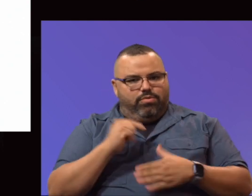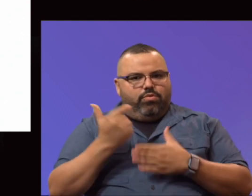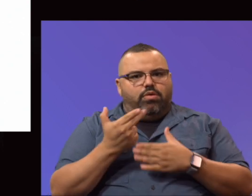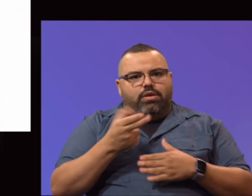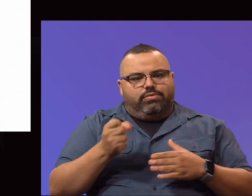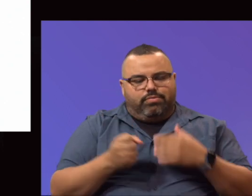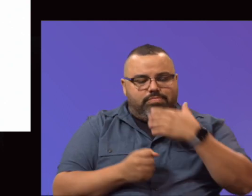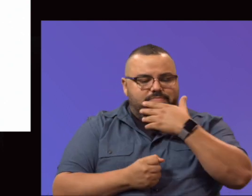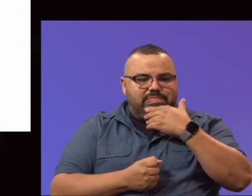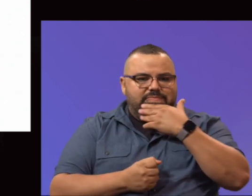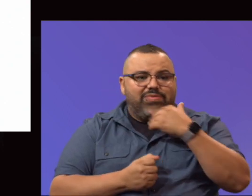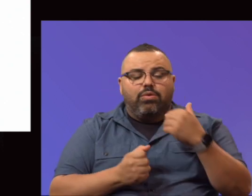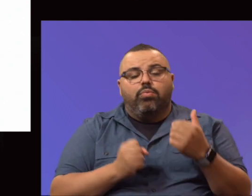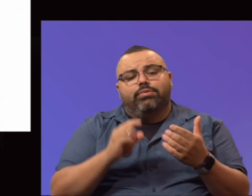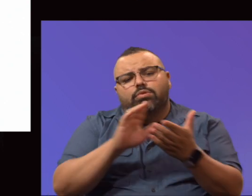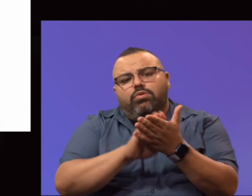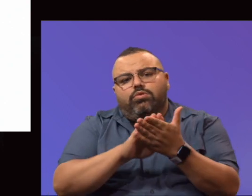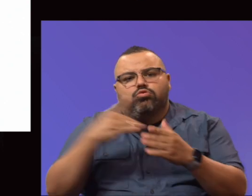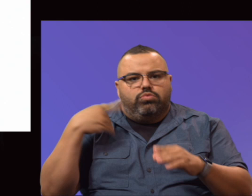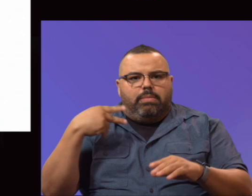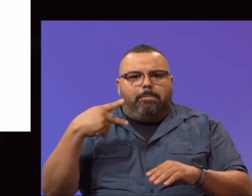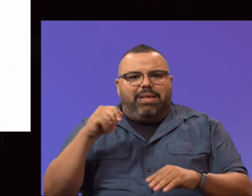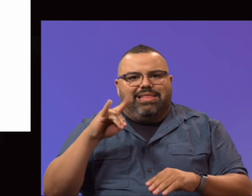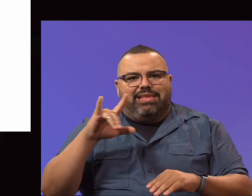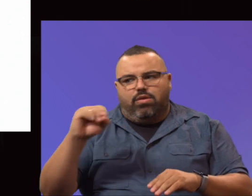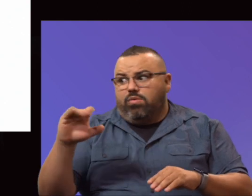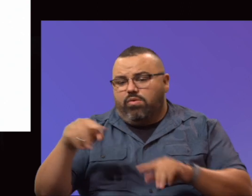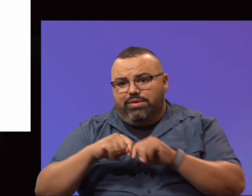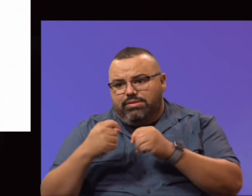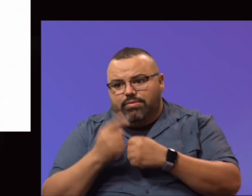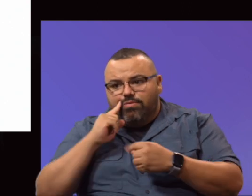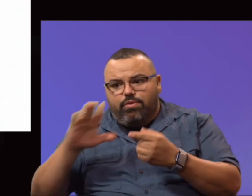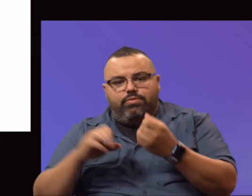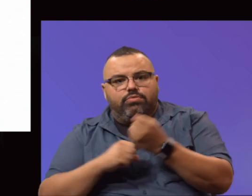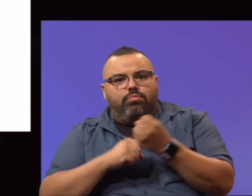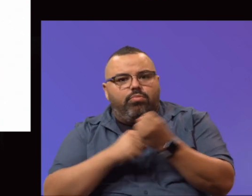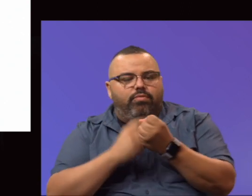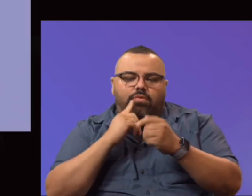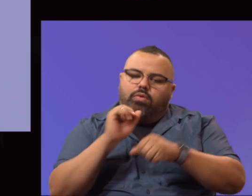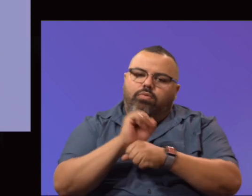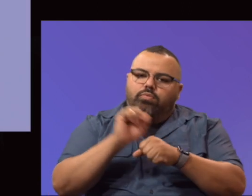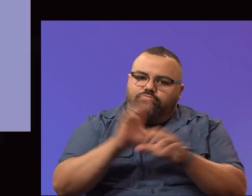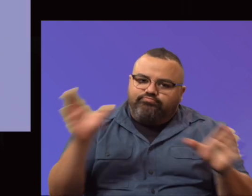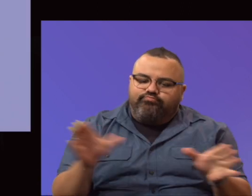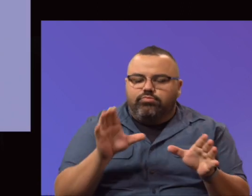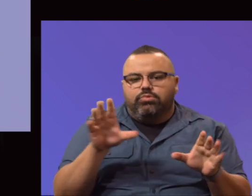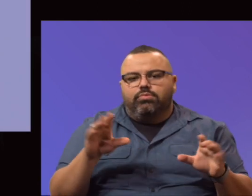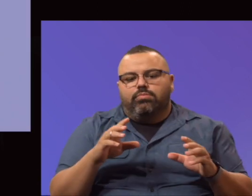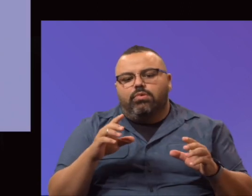graduate from high school. So kudos to Dean Badio and the entire team for the support for all of the work that goes into this.